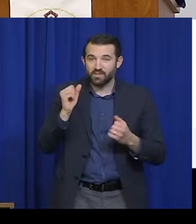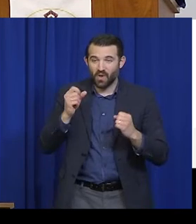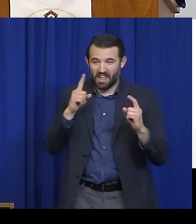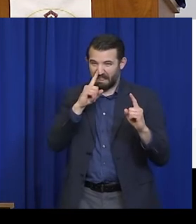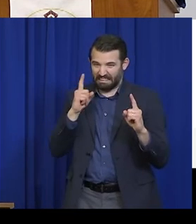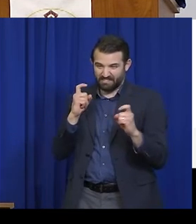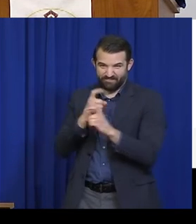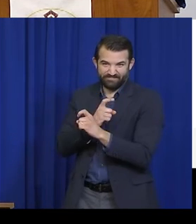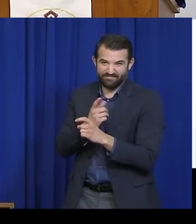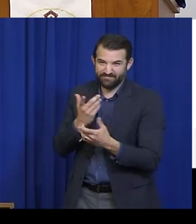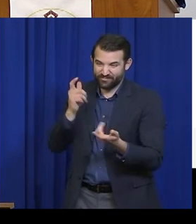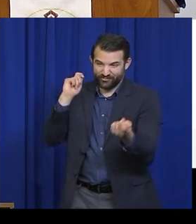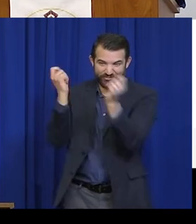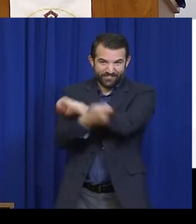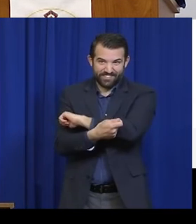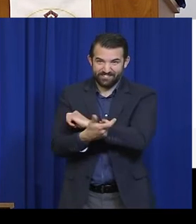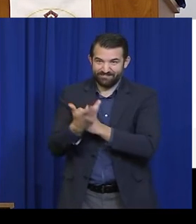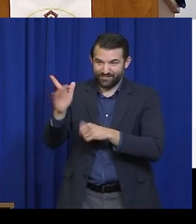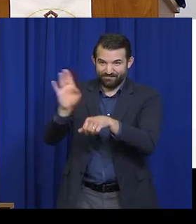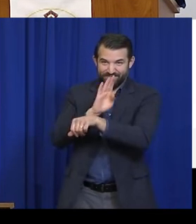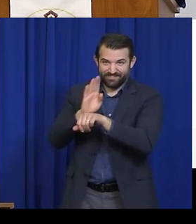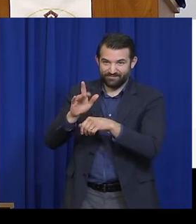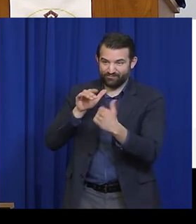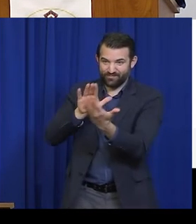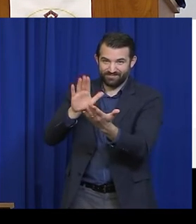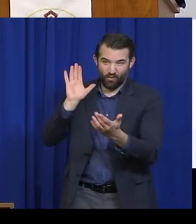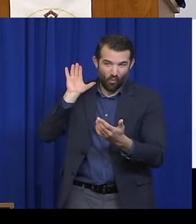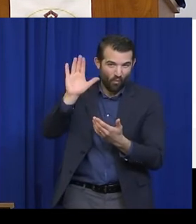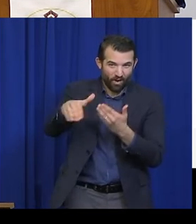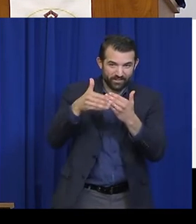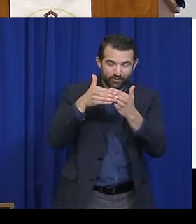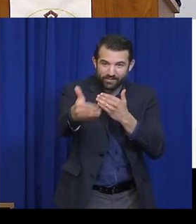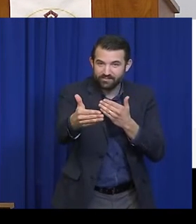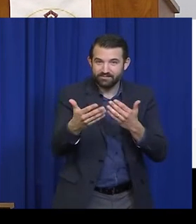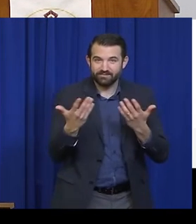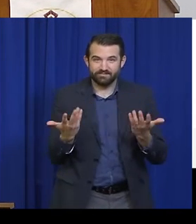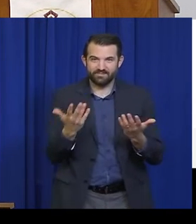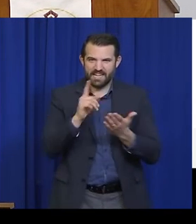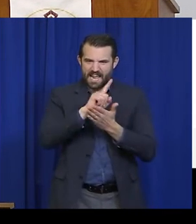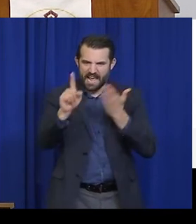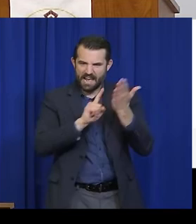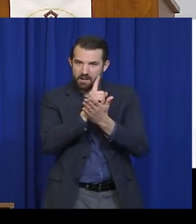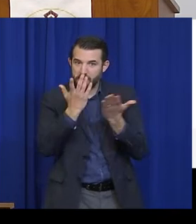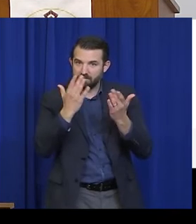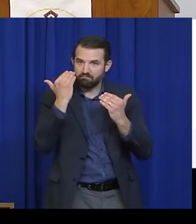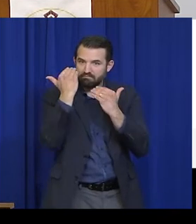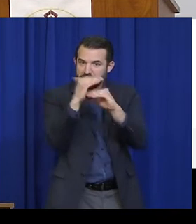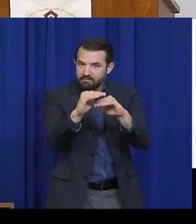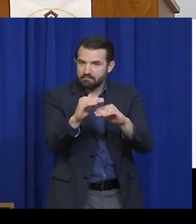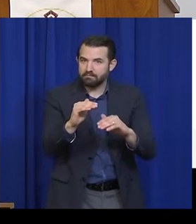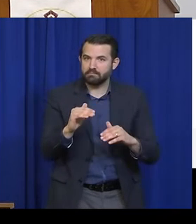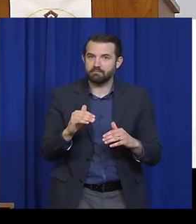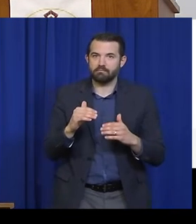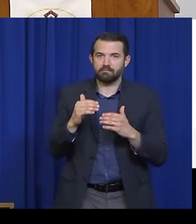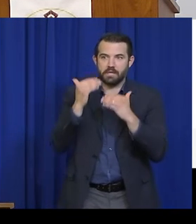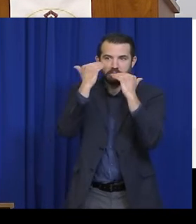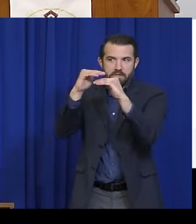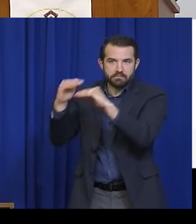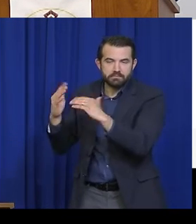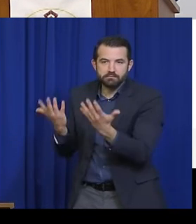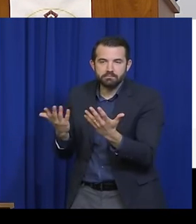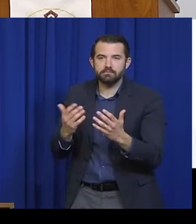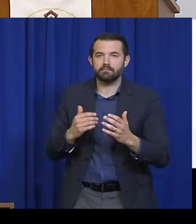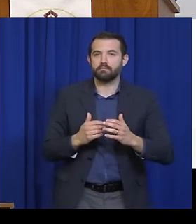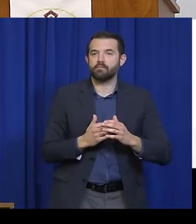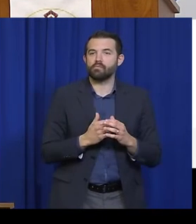to ensure employee and customer safety. This collaboration between DECD and the